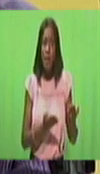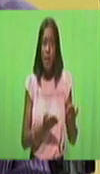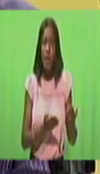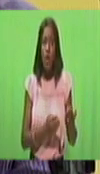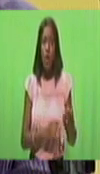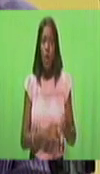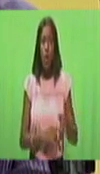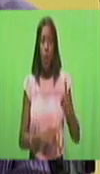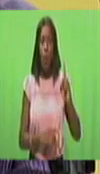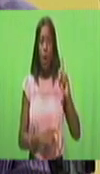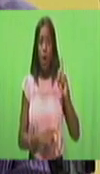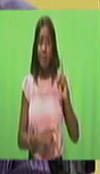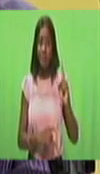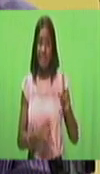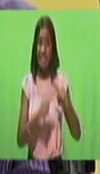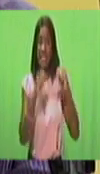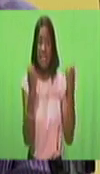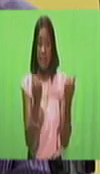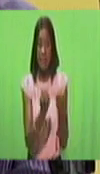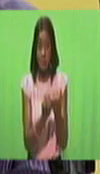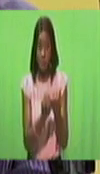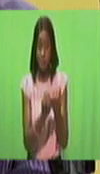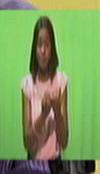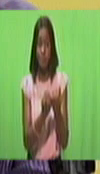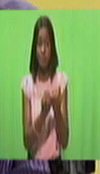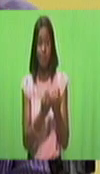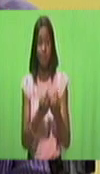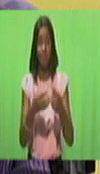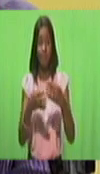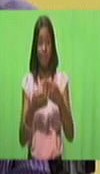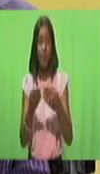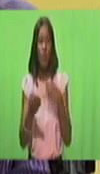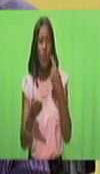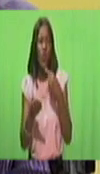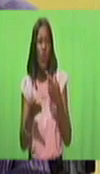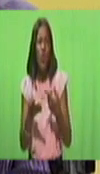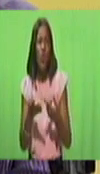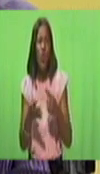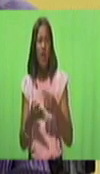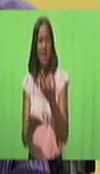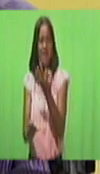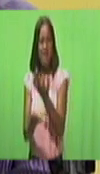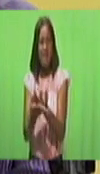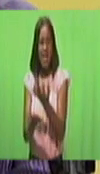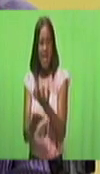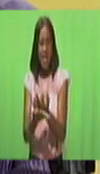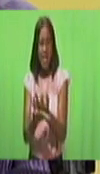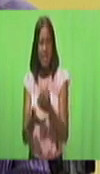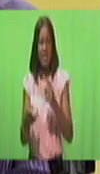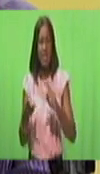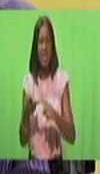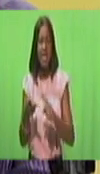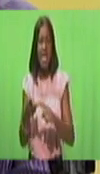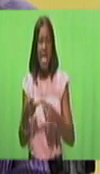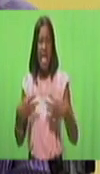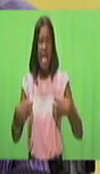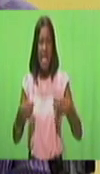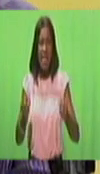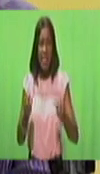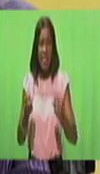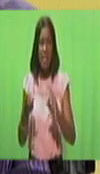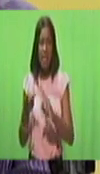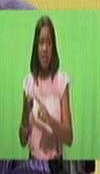high-power teams, which will consist of finance, his health sector,